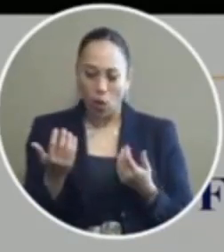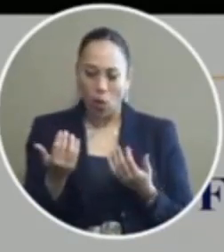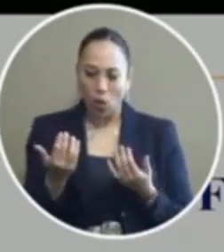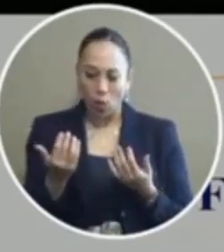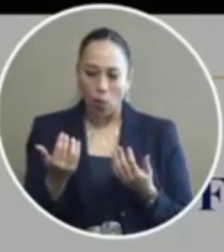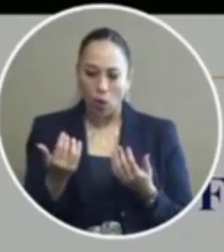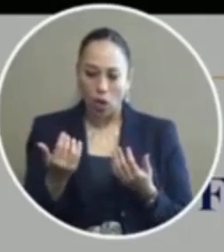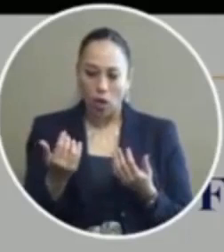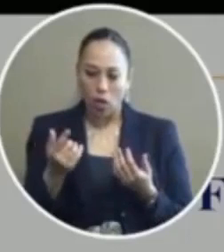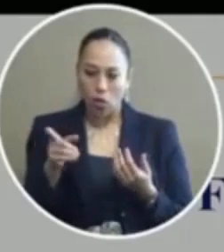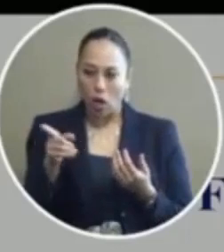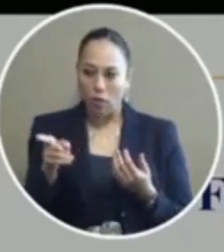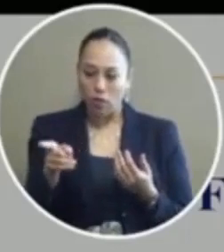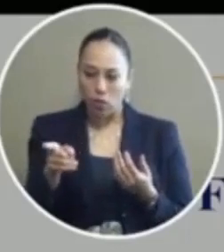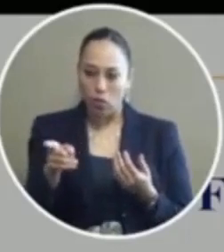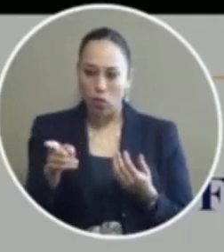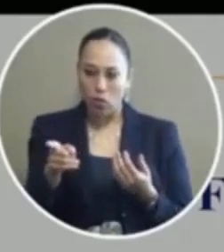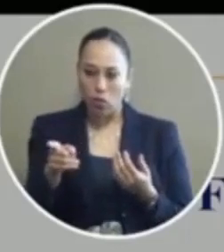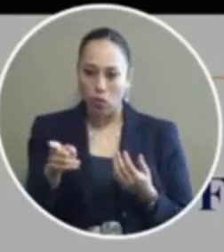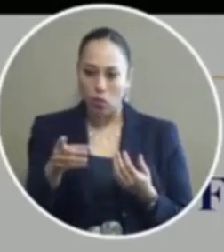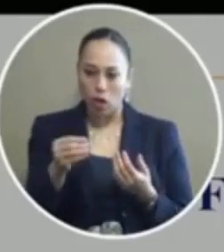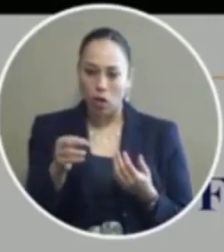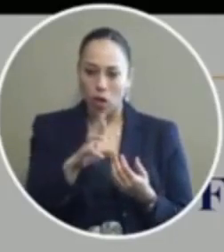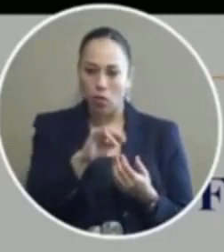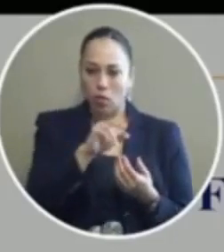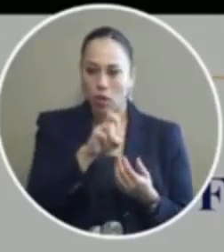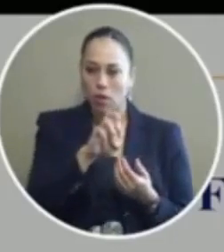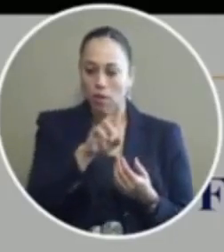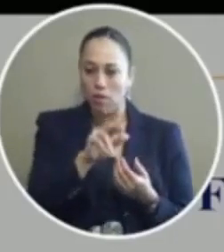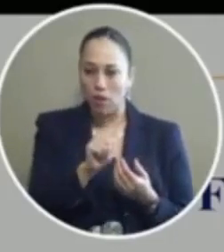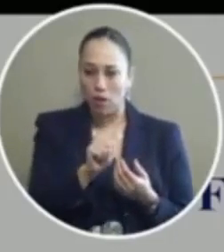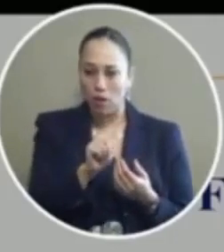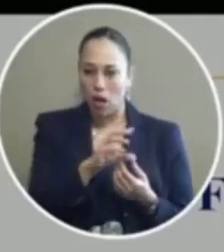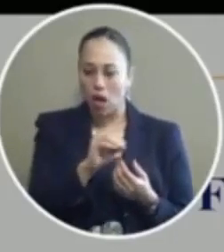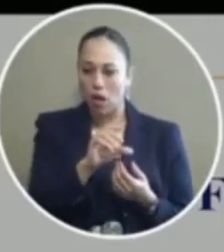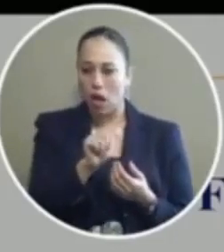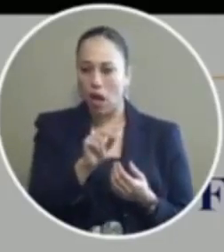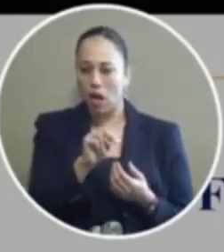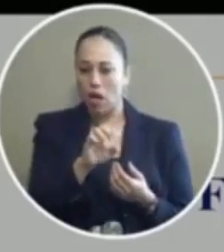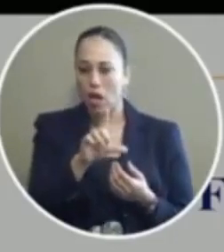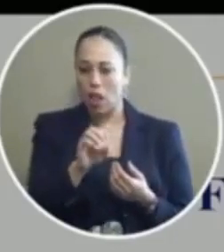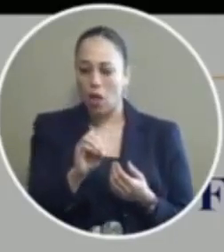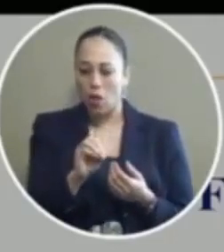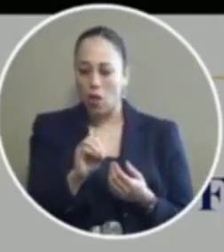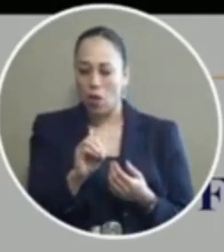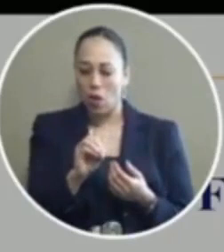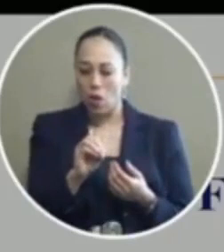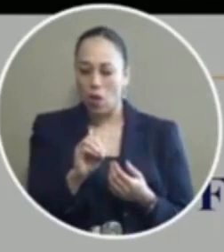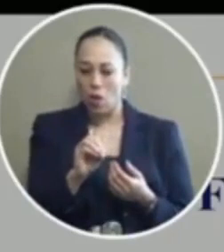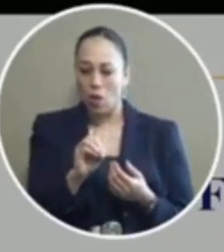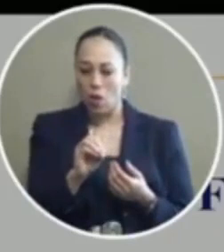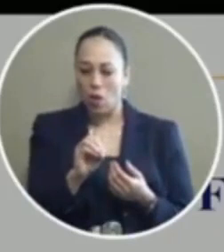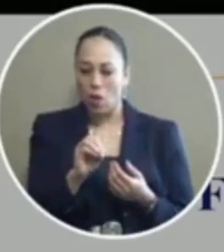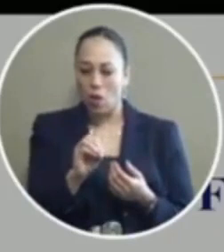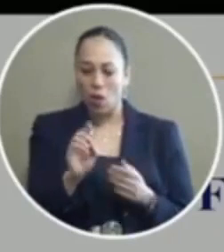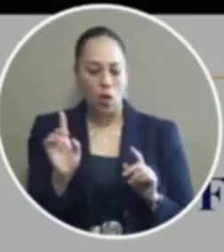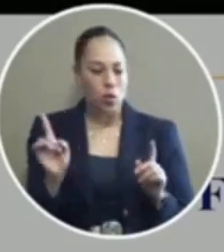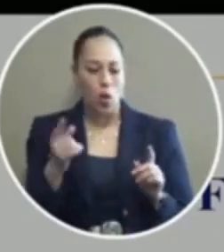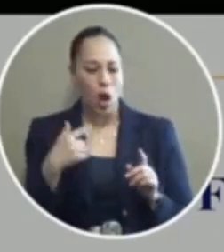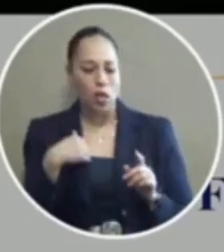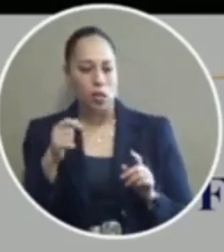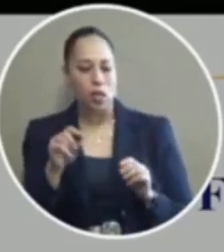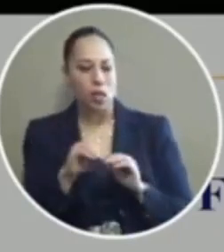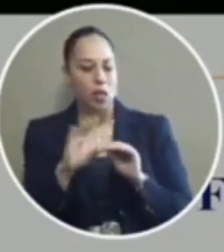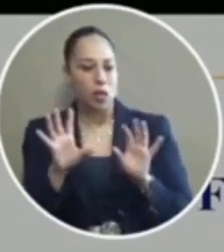you and I gotta hit Rivera first you and then representative vanilla listen no I just have a point of clarification um for